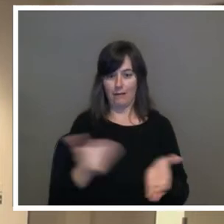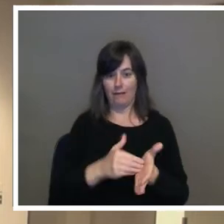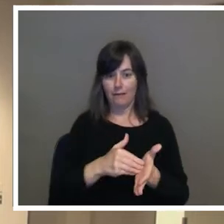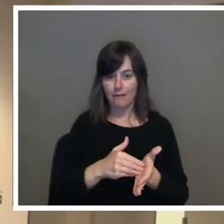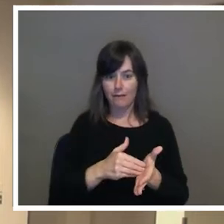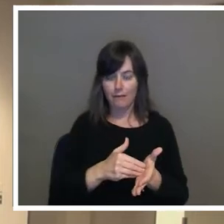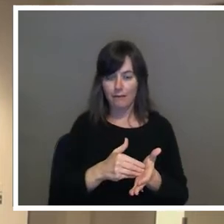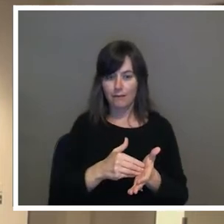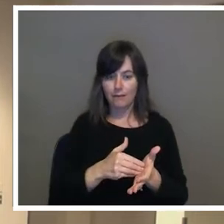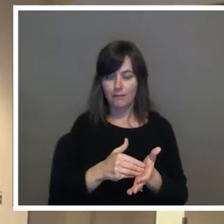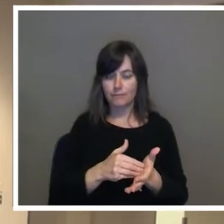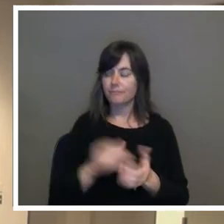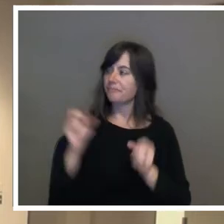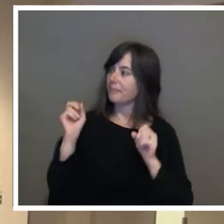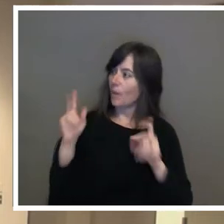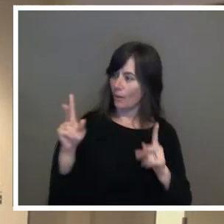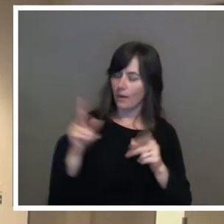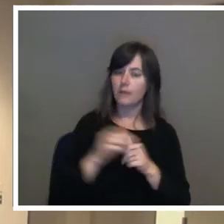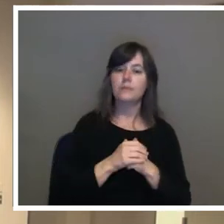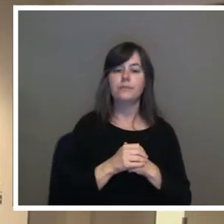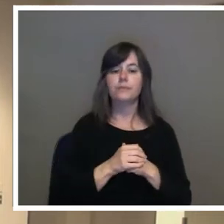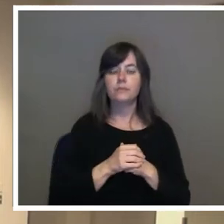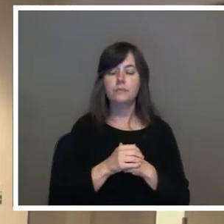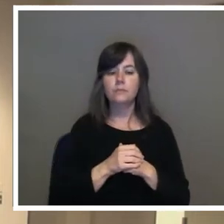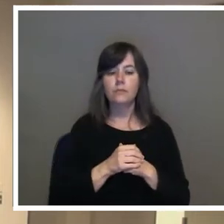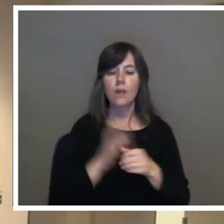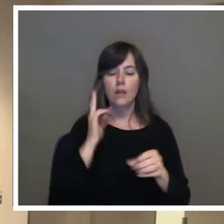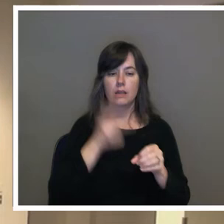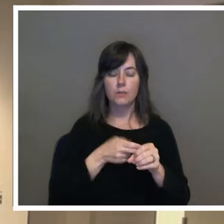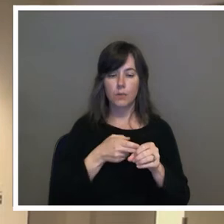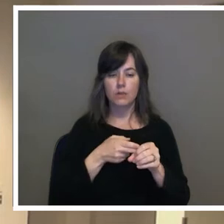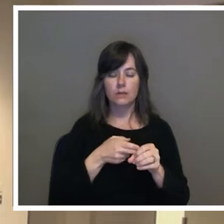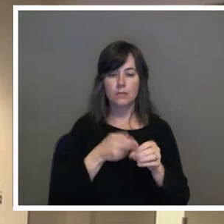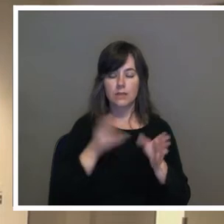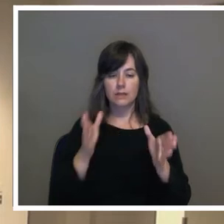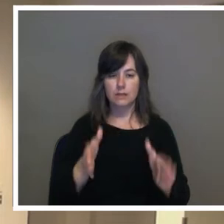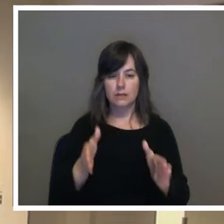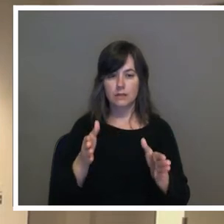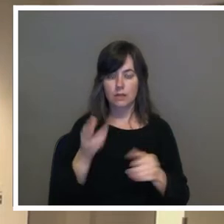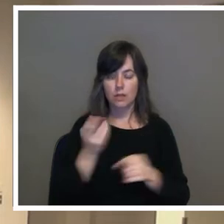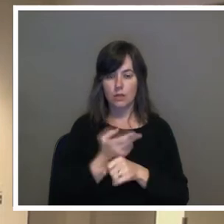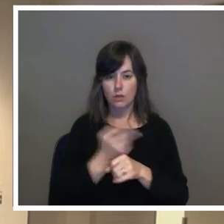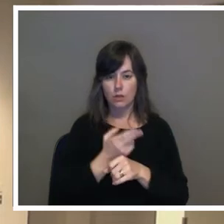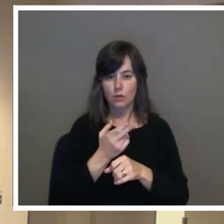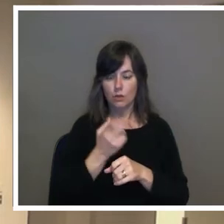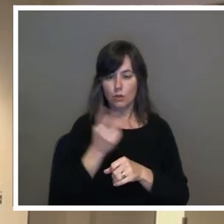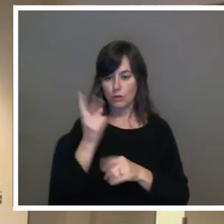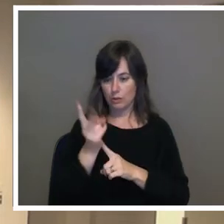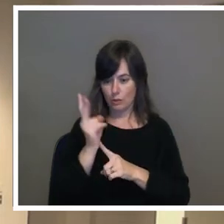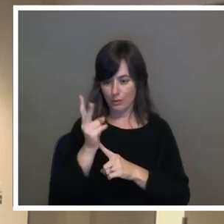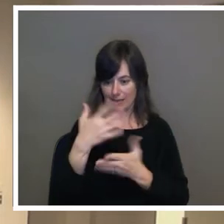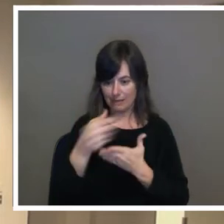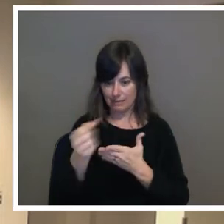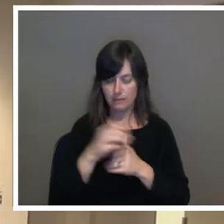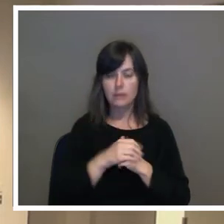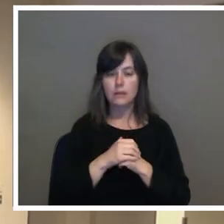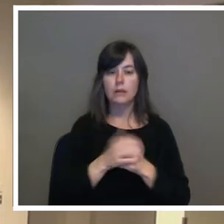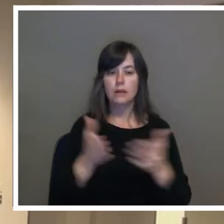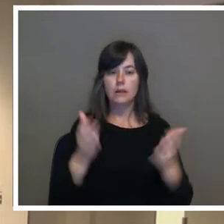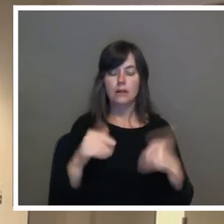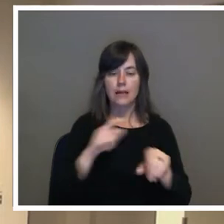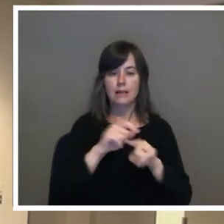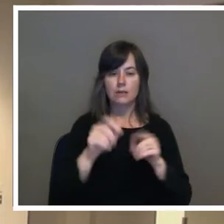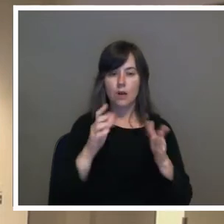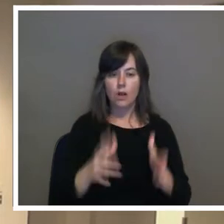Okay. The participant had used all of her time. Our next caller to go